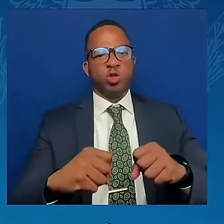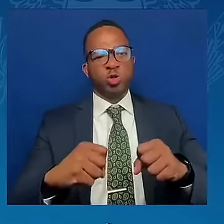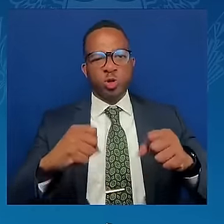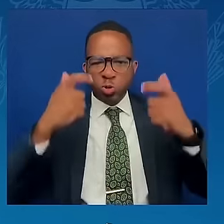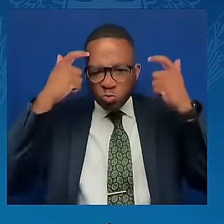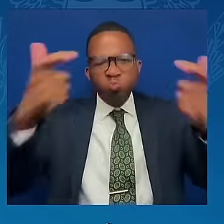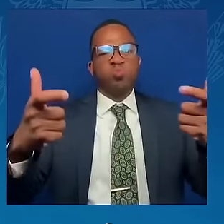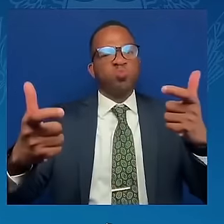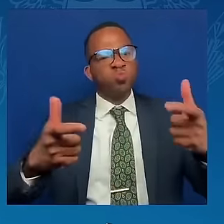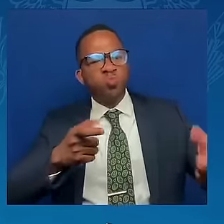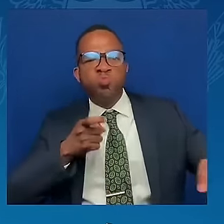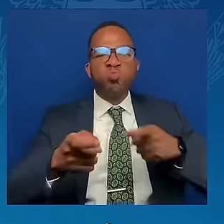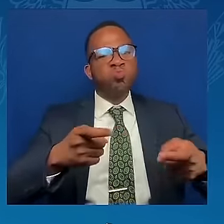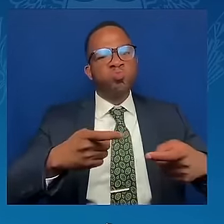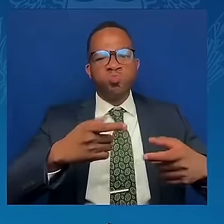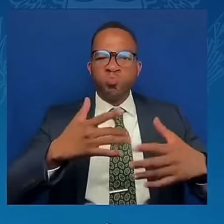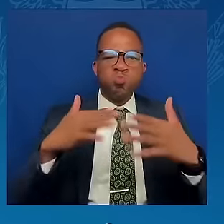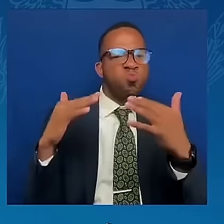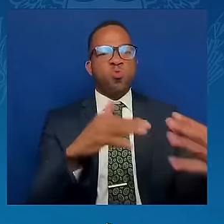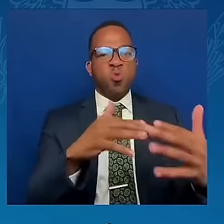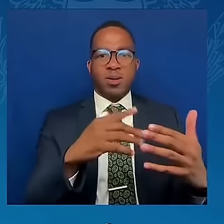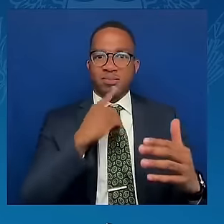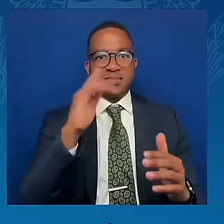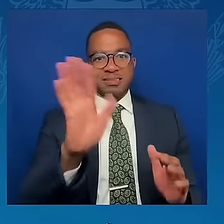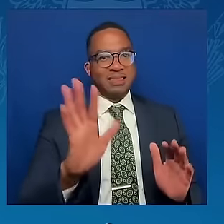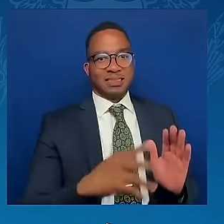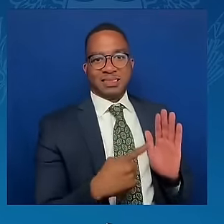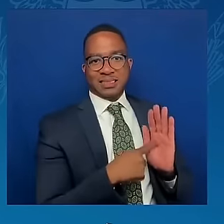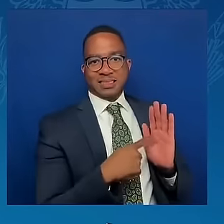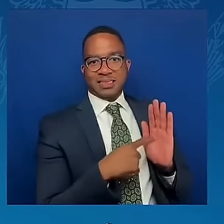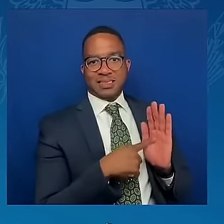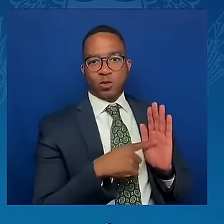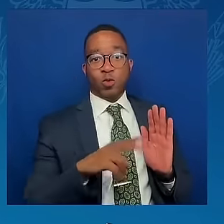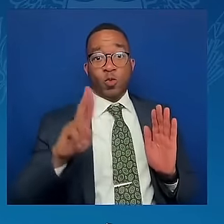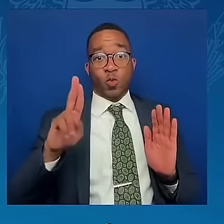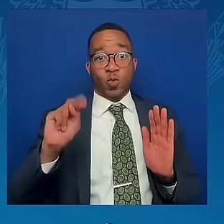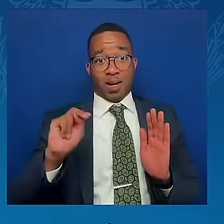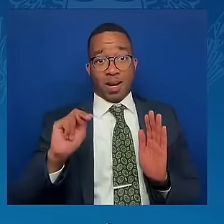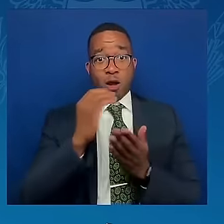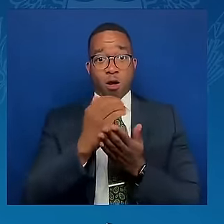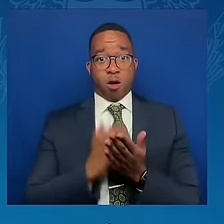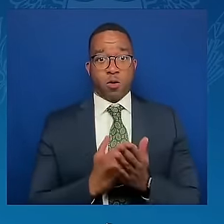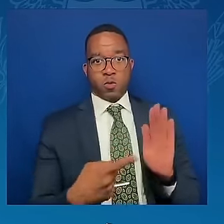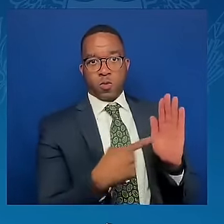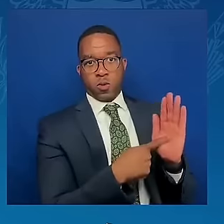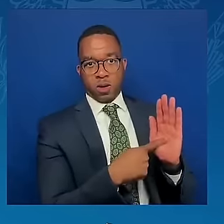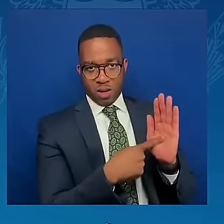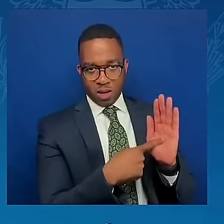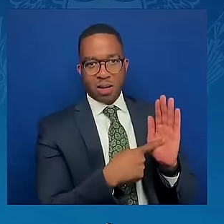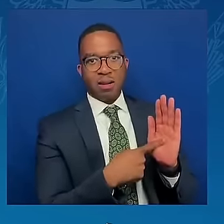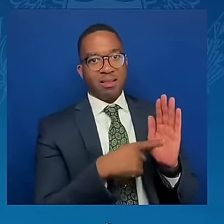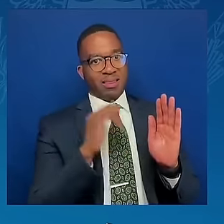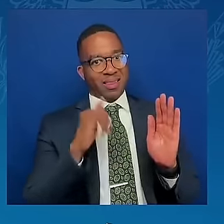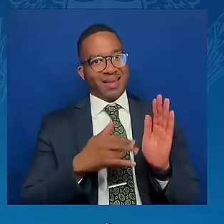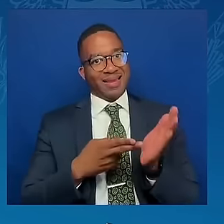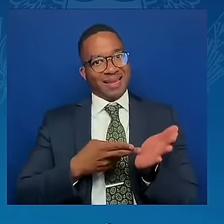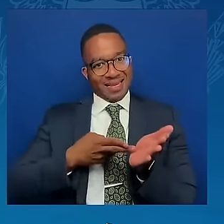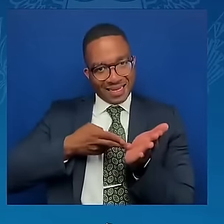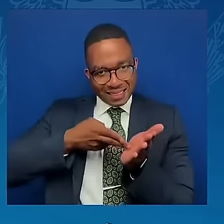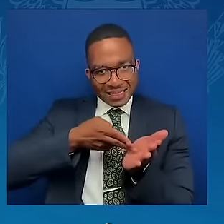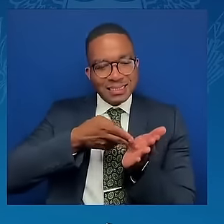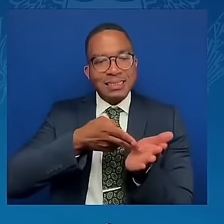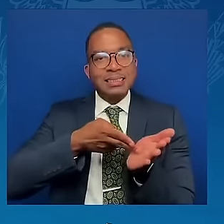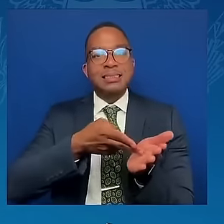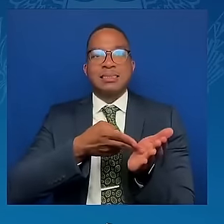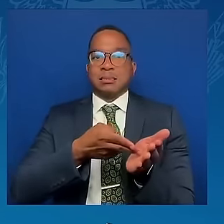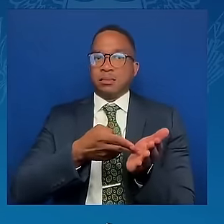principles of the UN Charter, the territorial integrity of states. No one had the right to threaten the